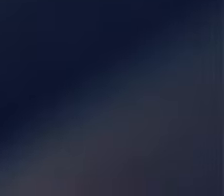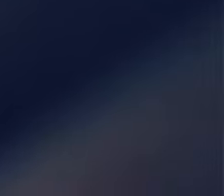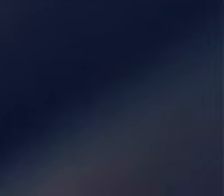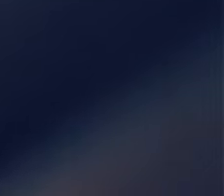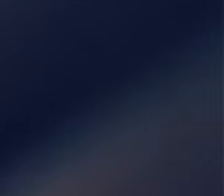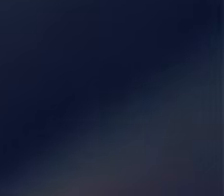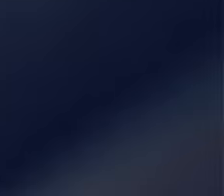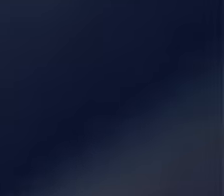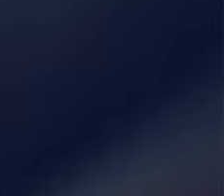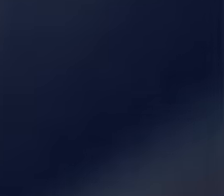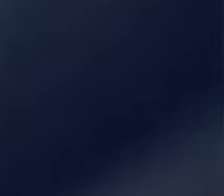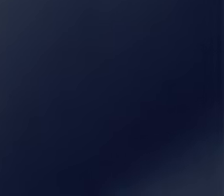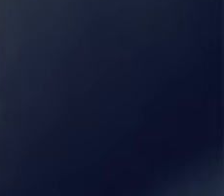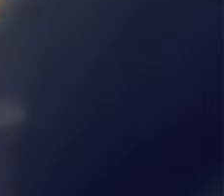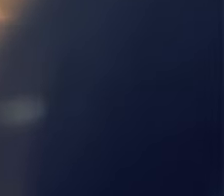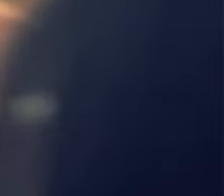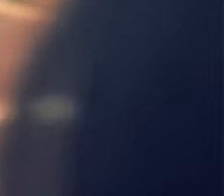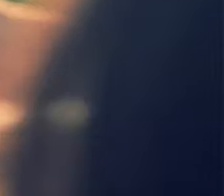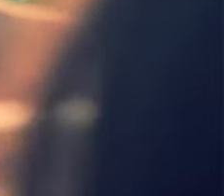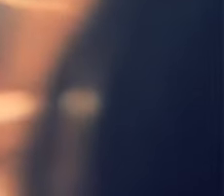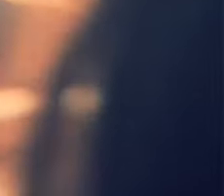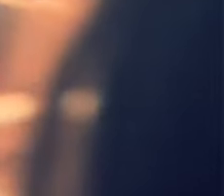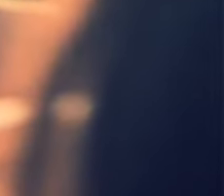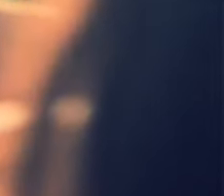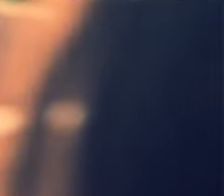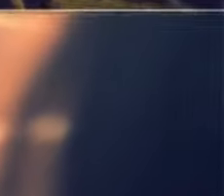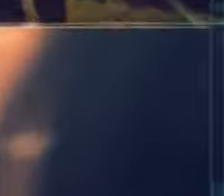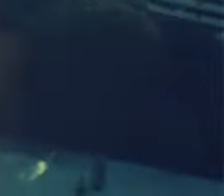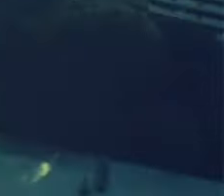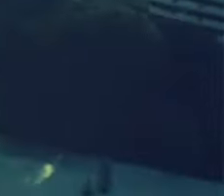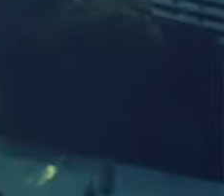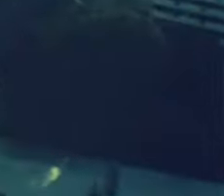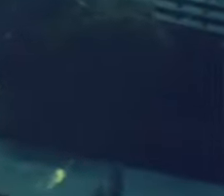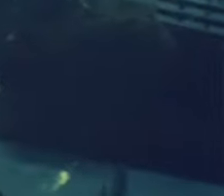Maoisted Dianting dice in